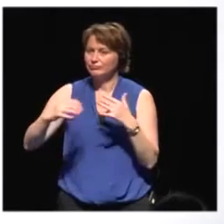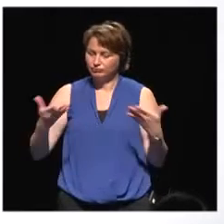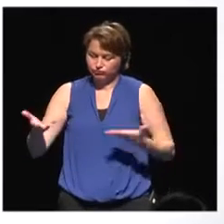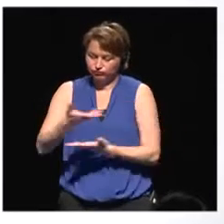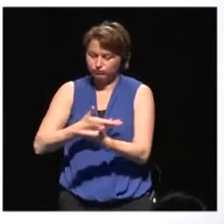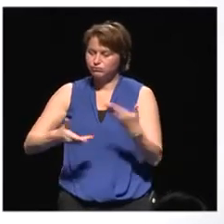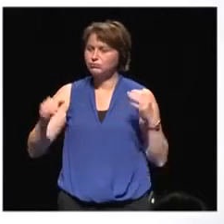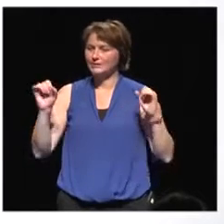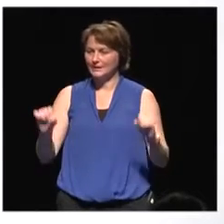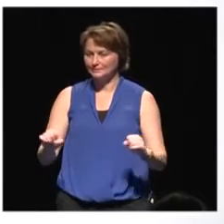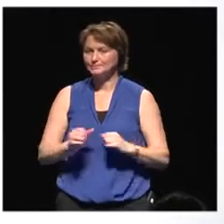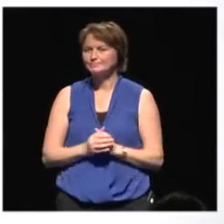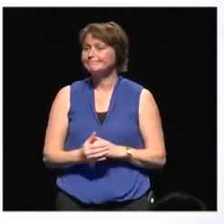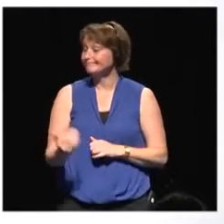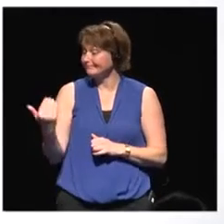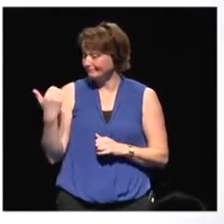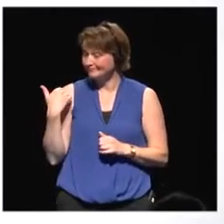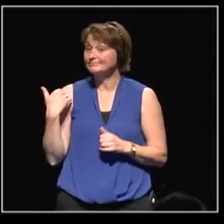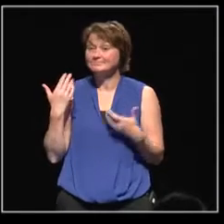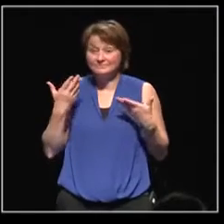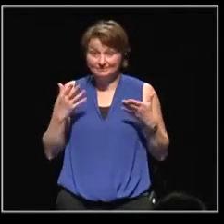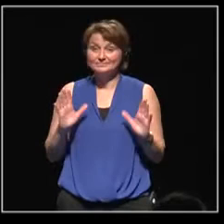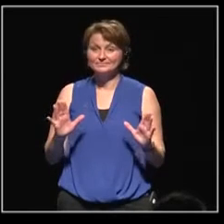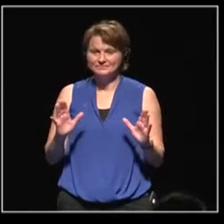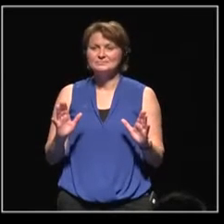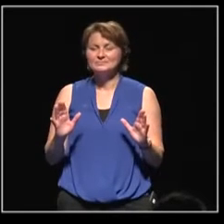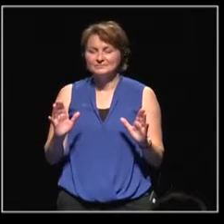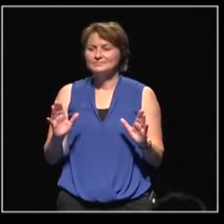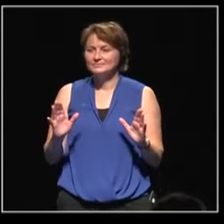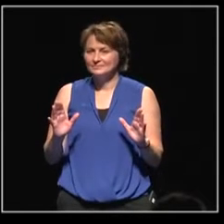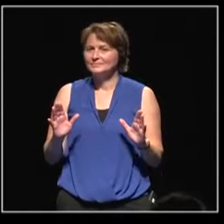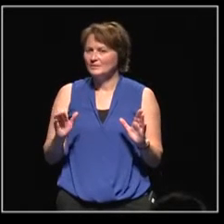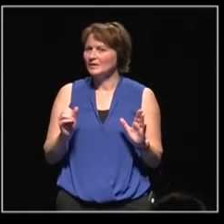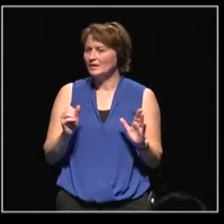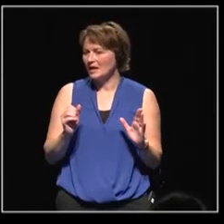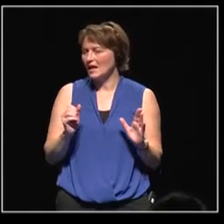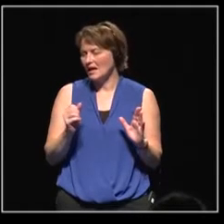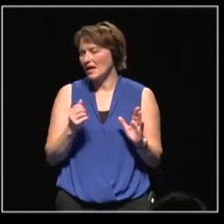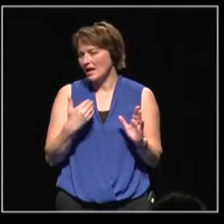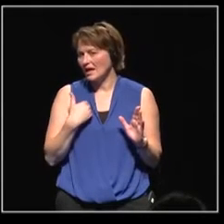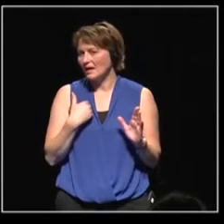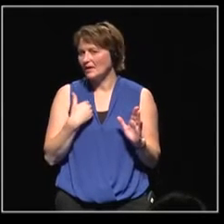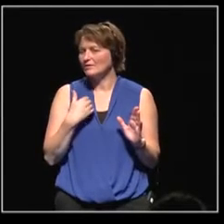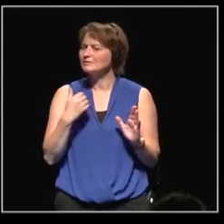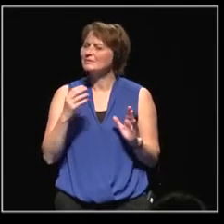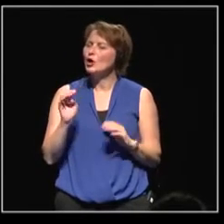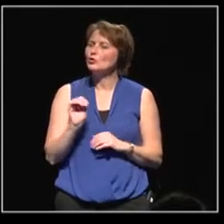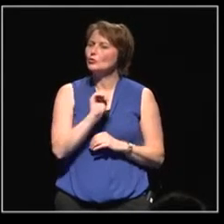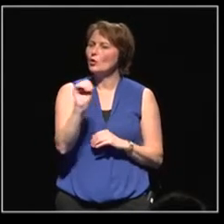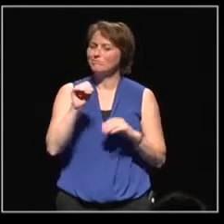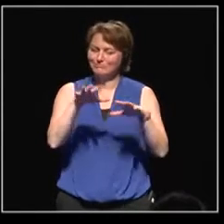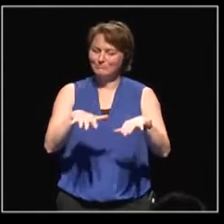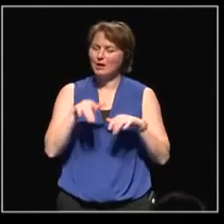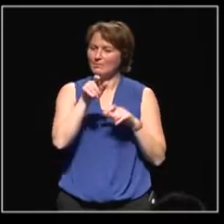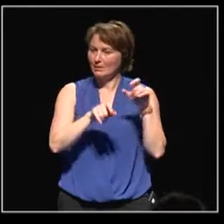This was done recently in the presence of several European parliamentarians.